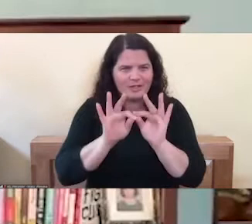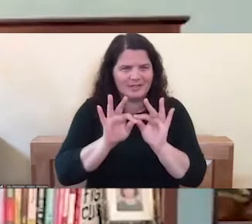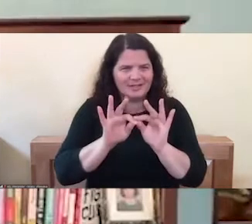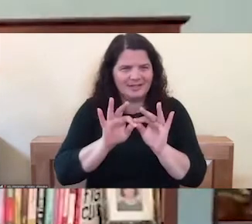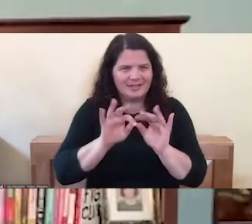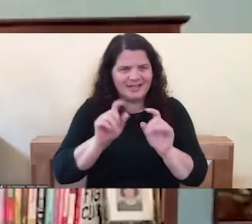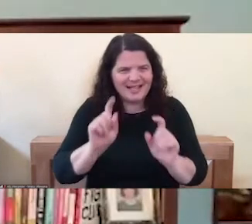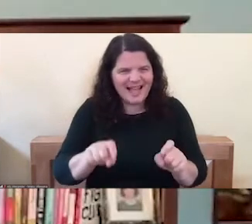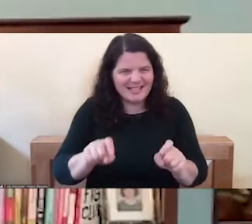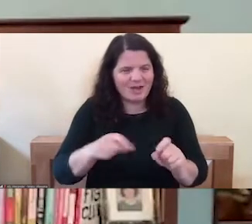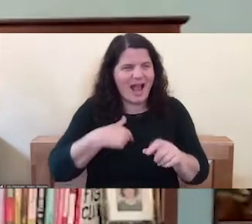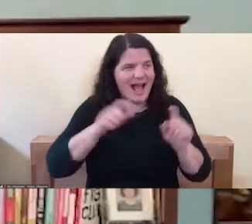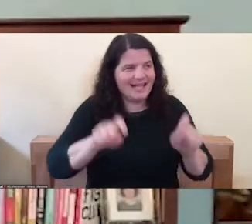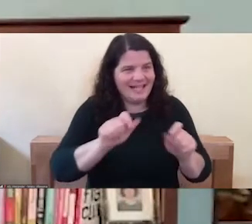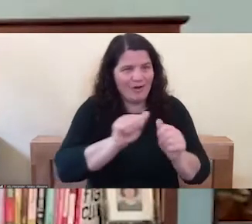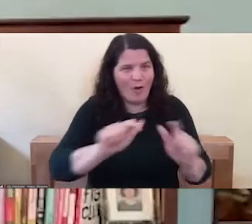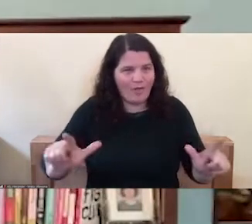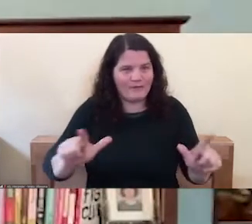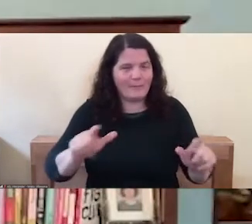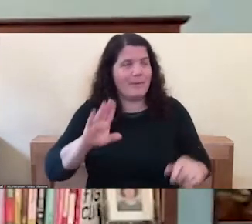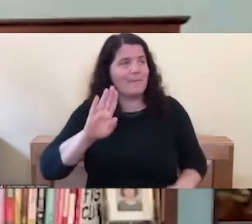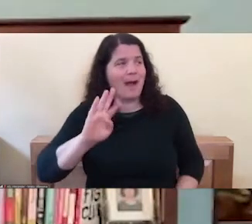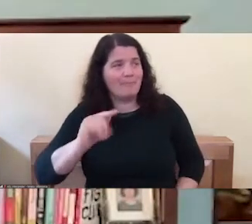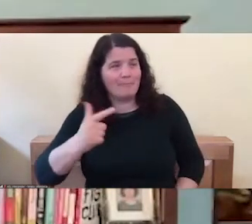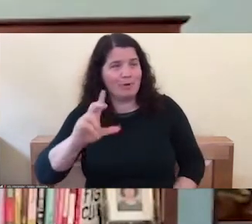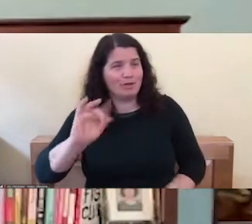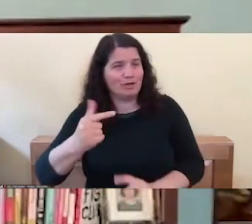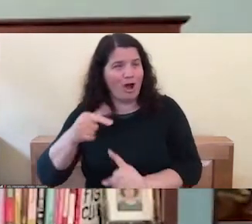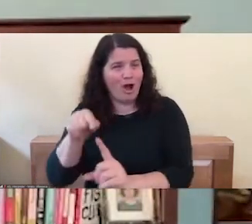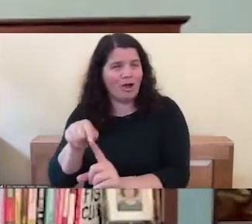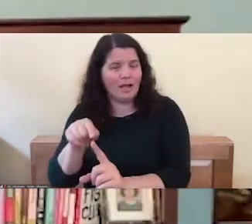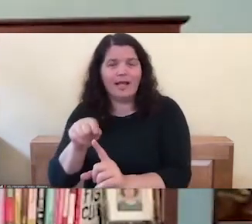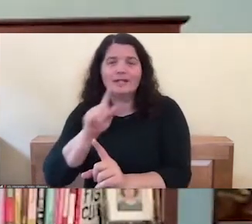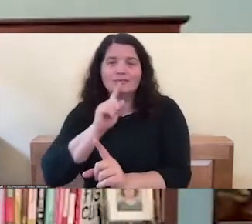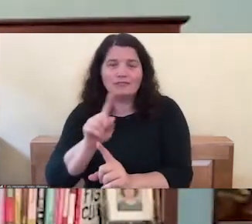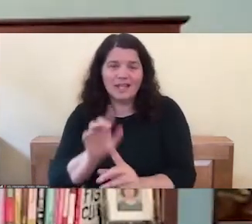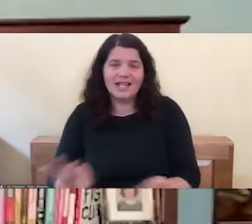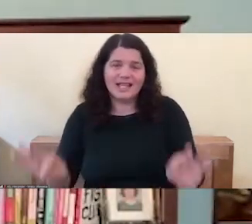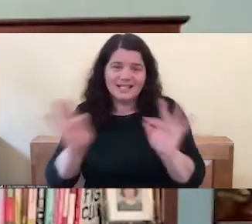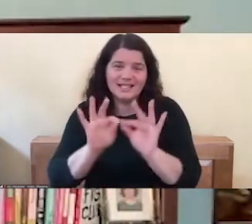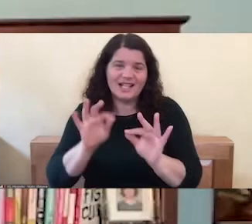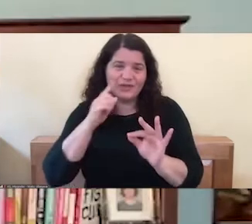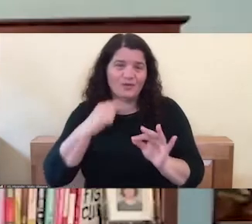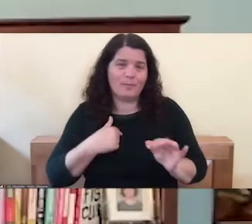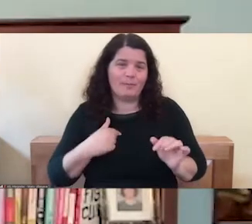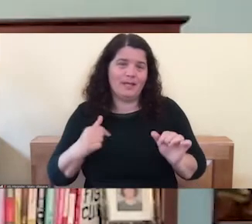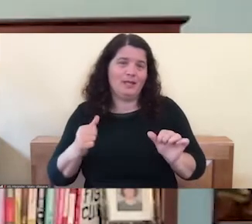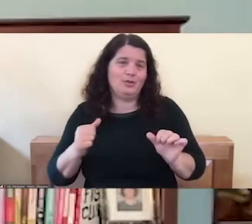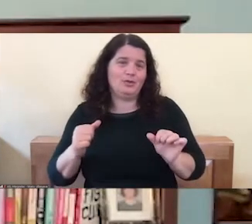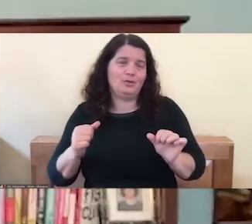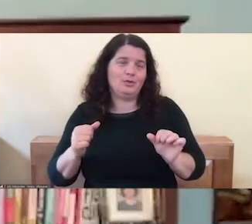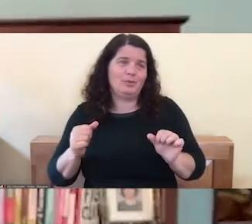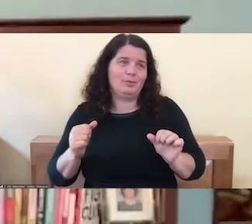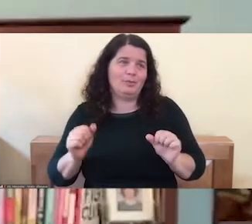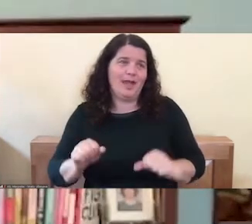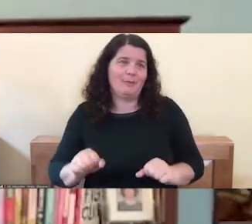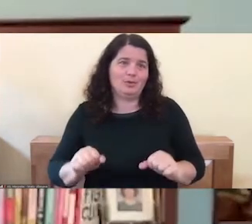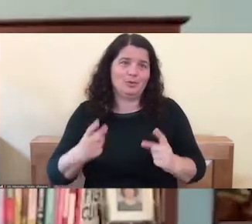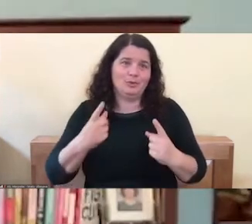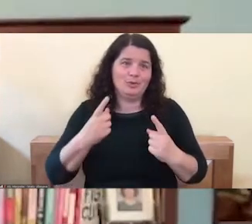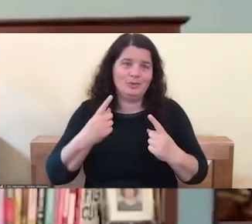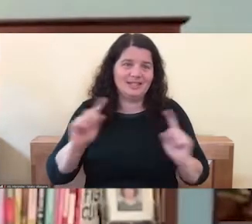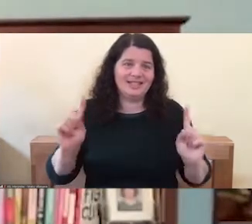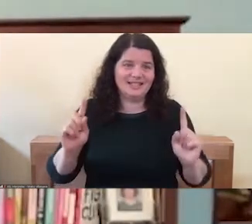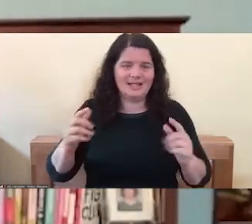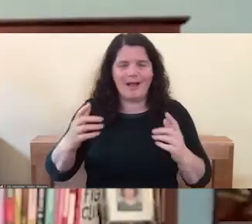say, I know my, my bulldog has been really essential to my ability to, um, to succeed, how, you know,